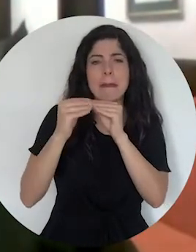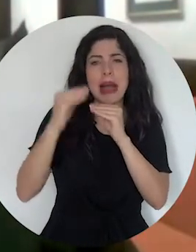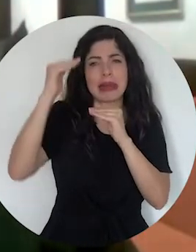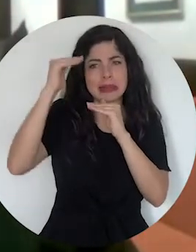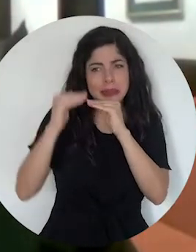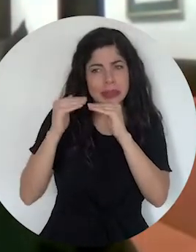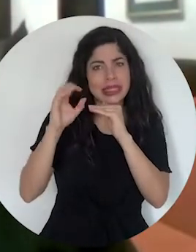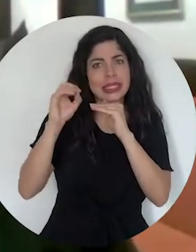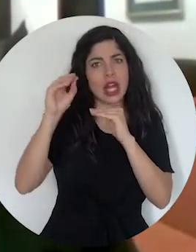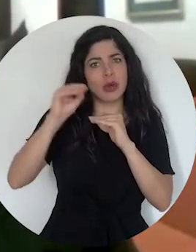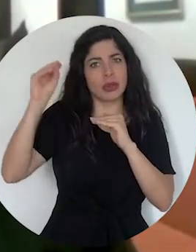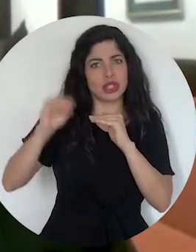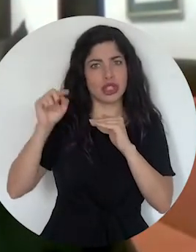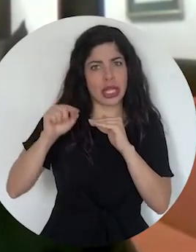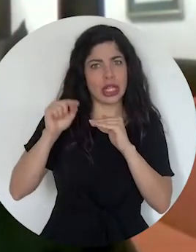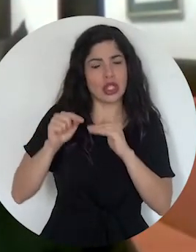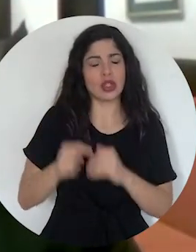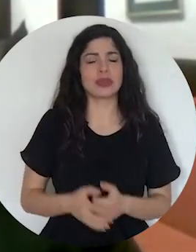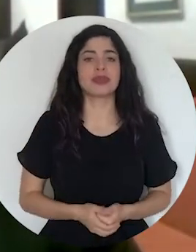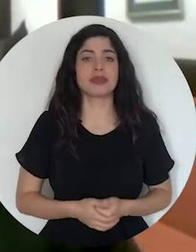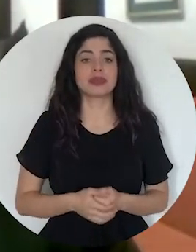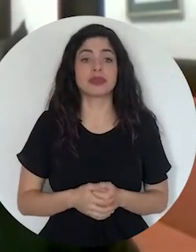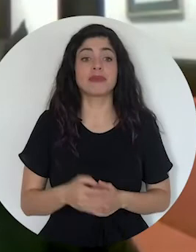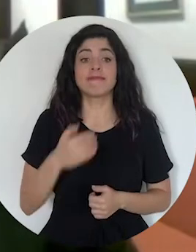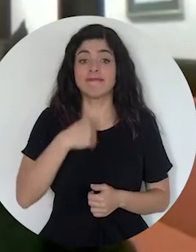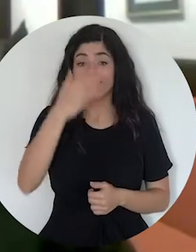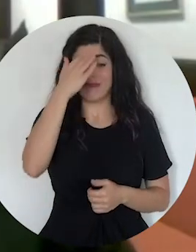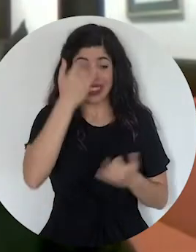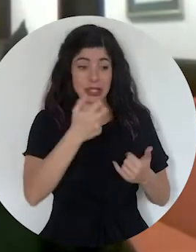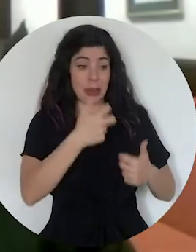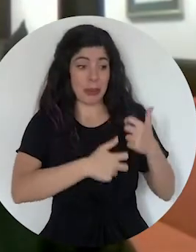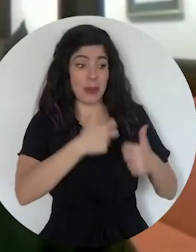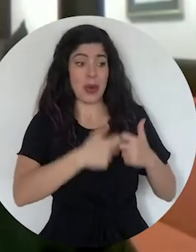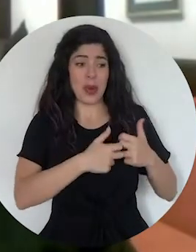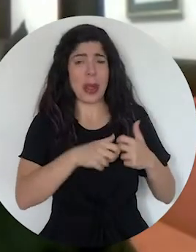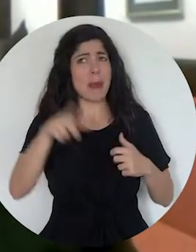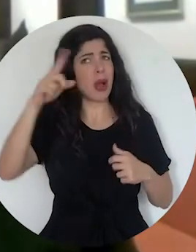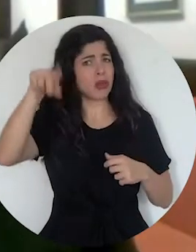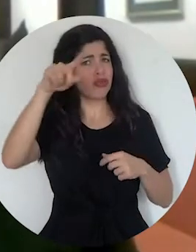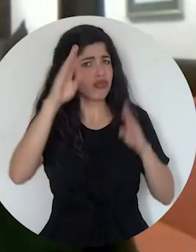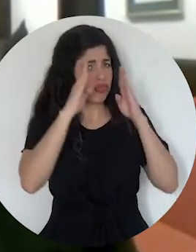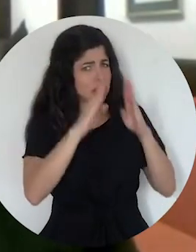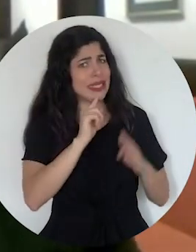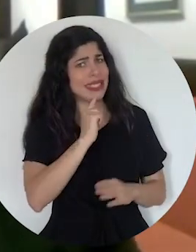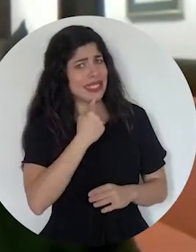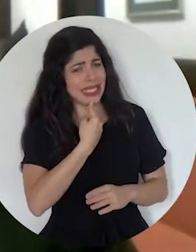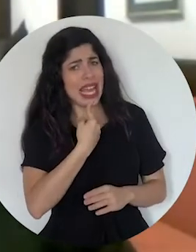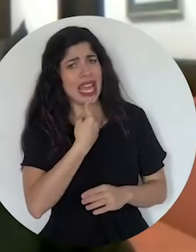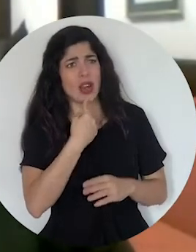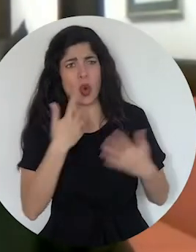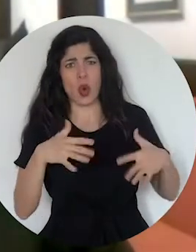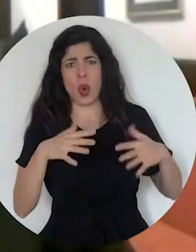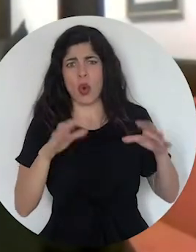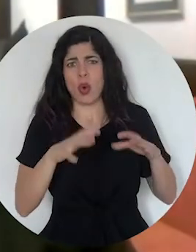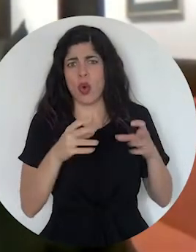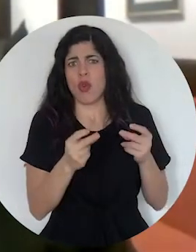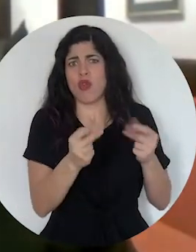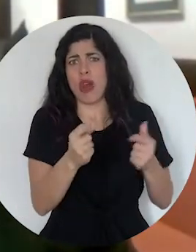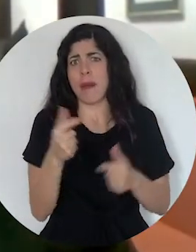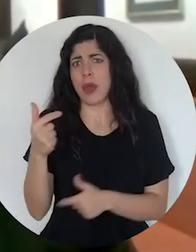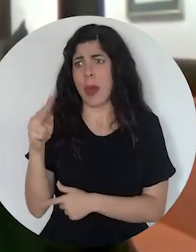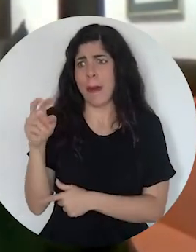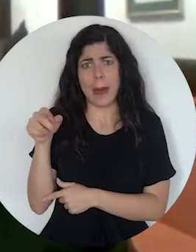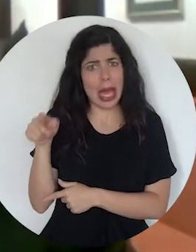are near zero percent. We know that this crisis is being taken seriously. Swift actions